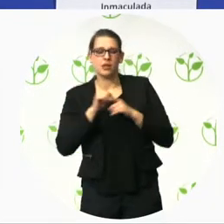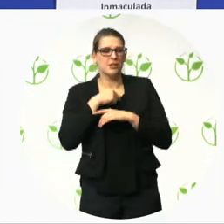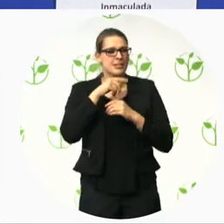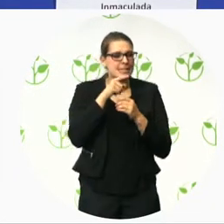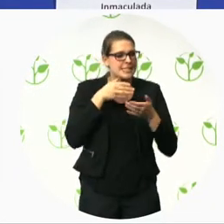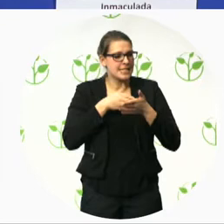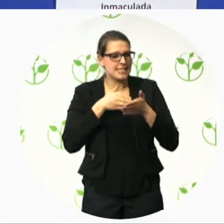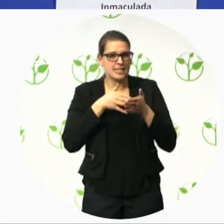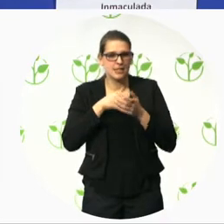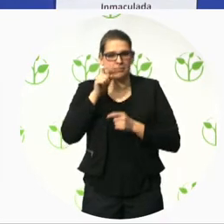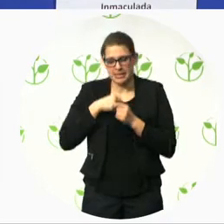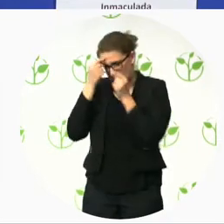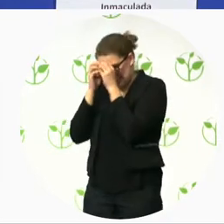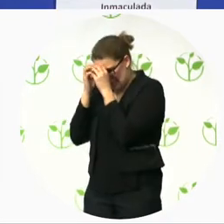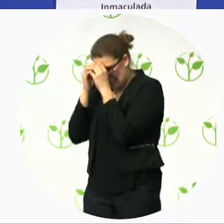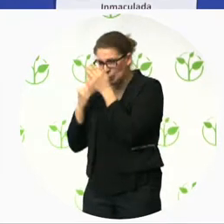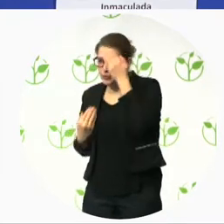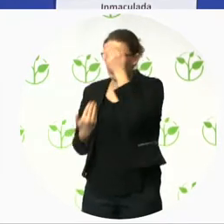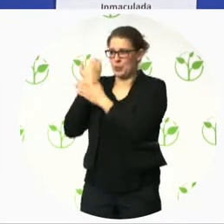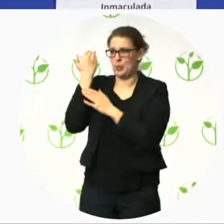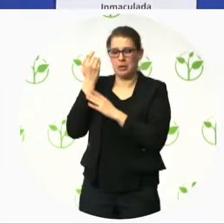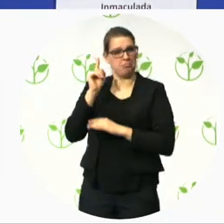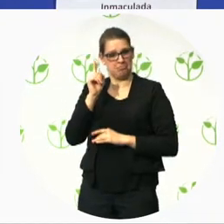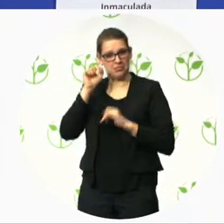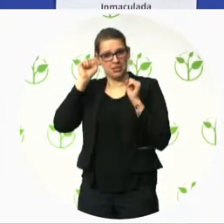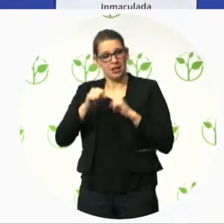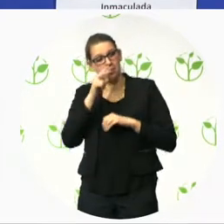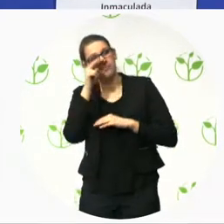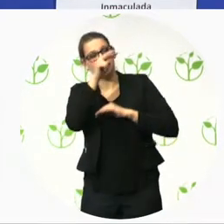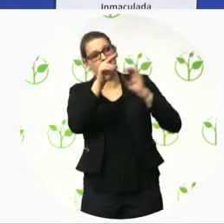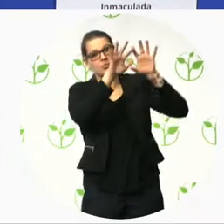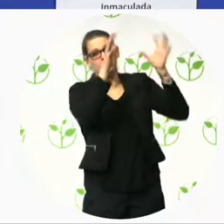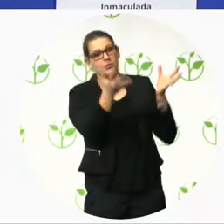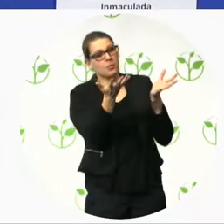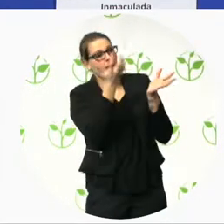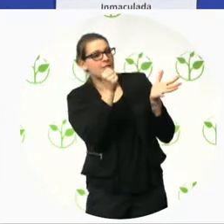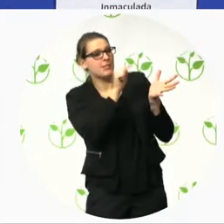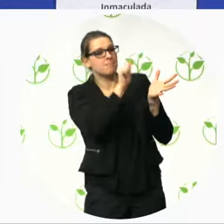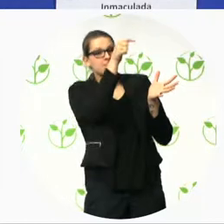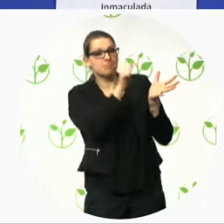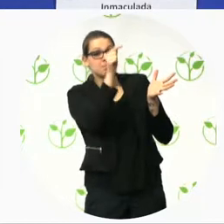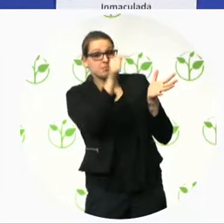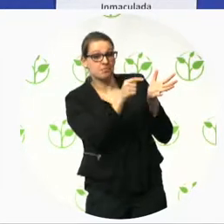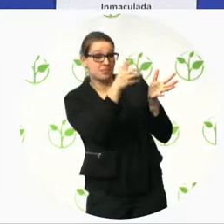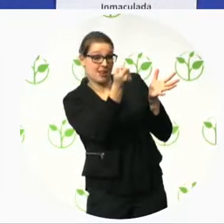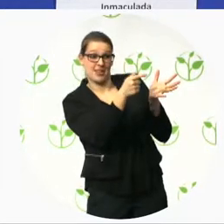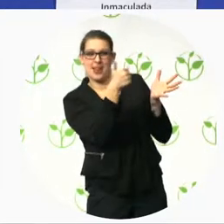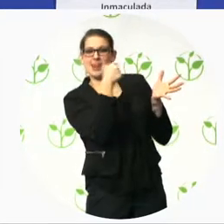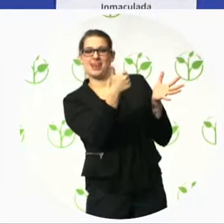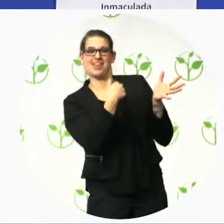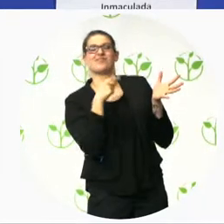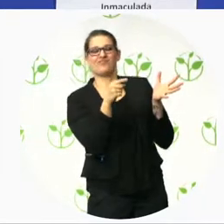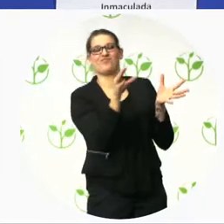trying to set the basis for an accessibility standard for the built environment.